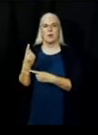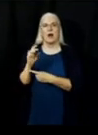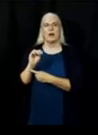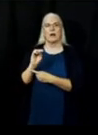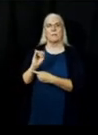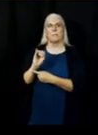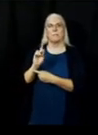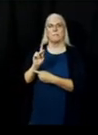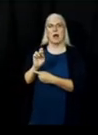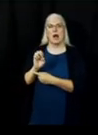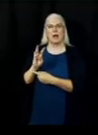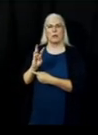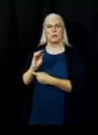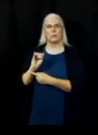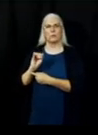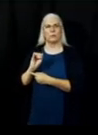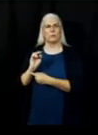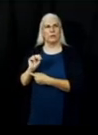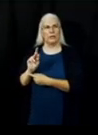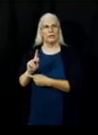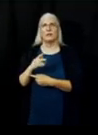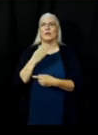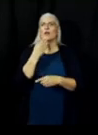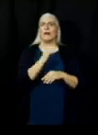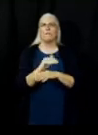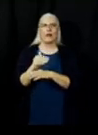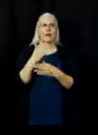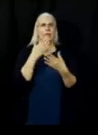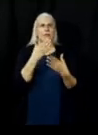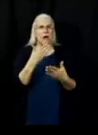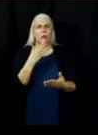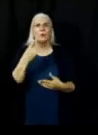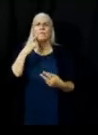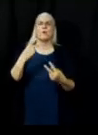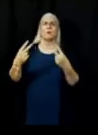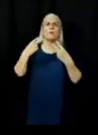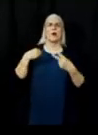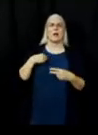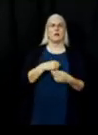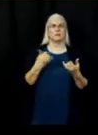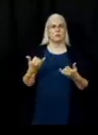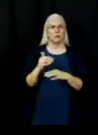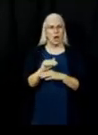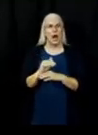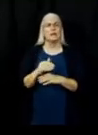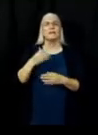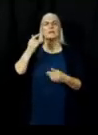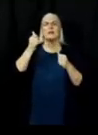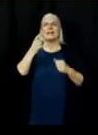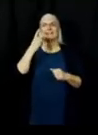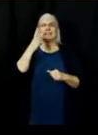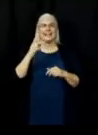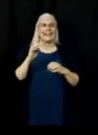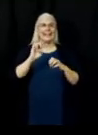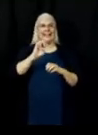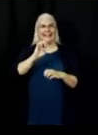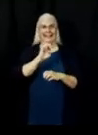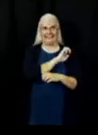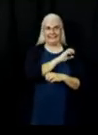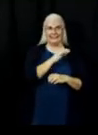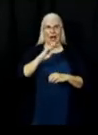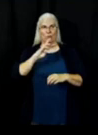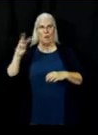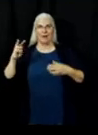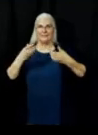Good evening and thank you for joining us again. Just as a reminder, the split on the East-West Zone is that Highway 70 corridor up to the Caribou drainage